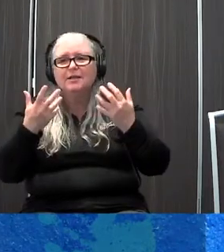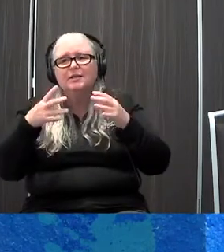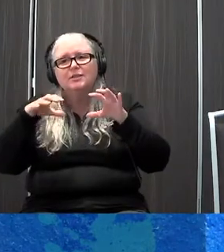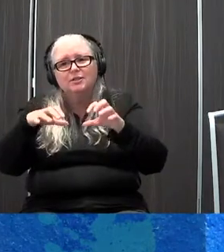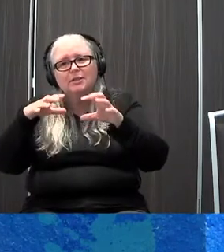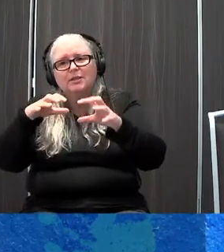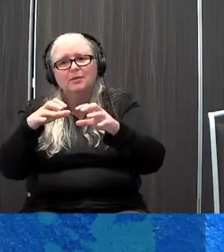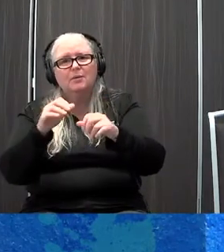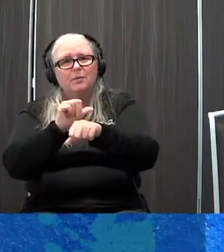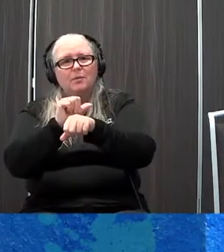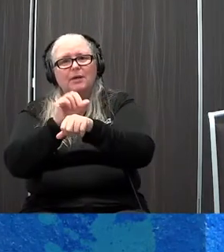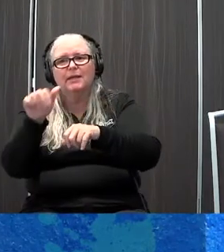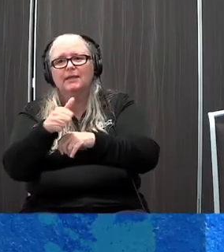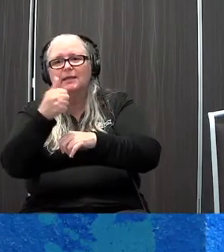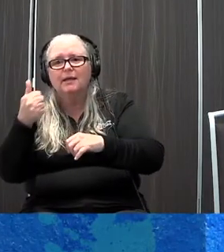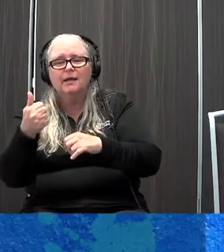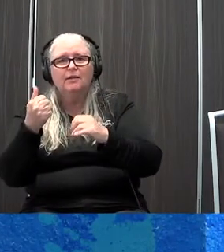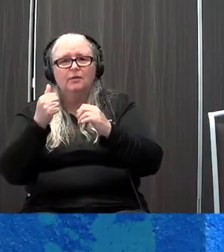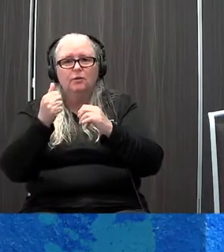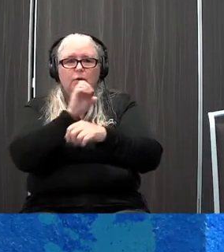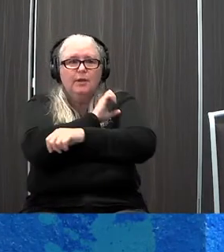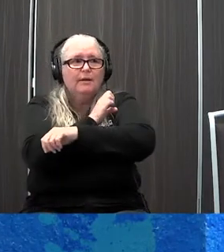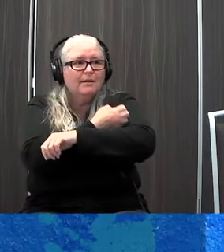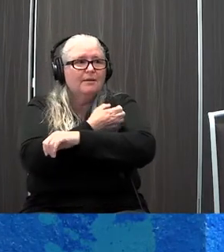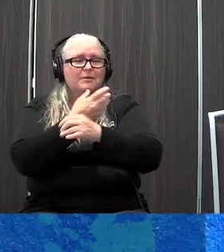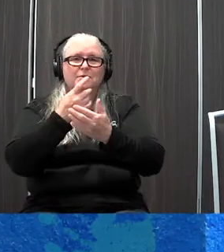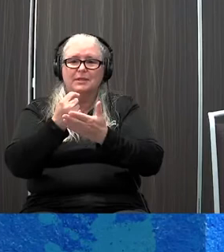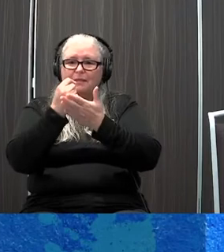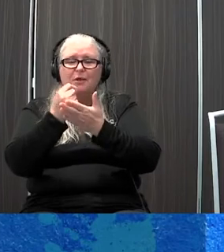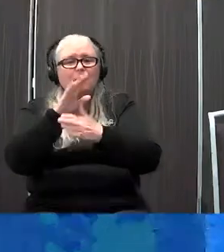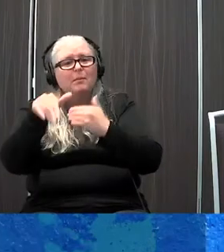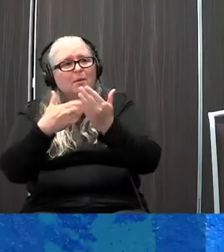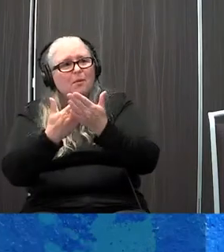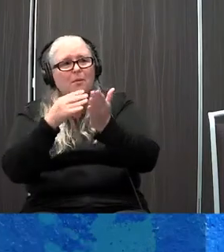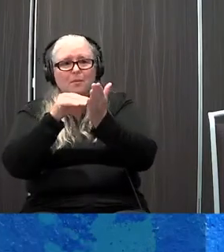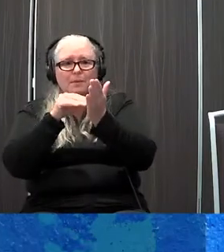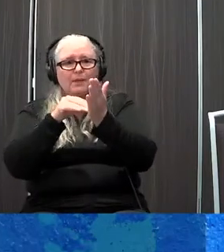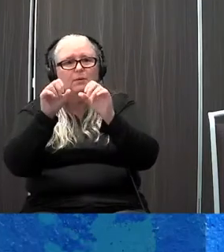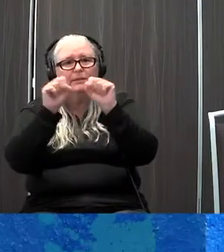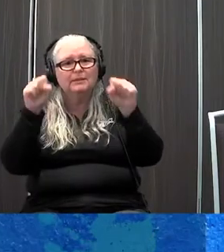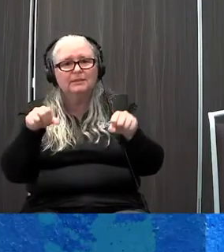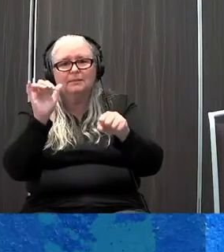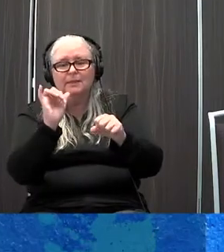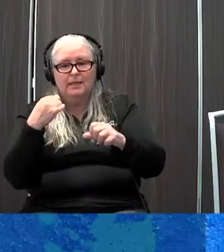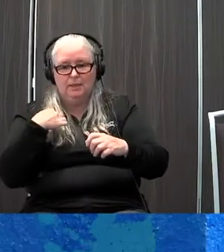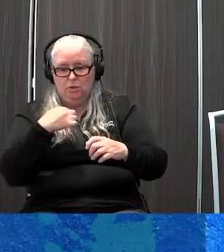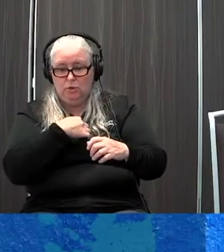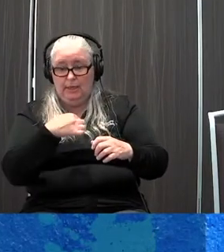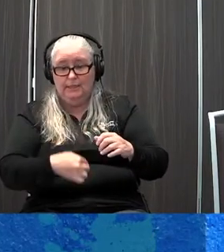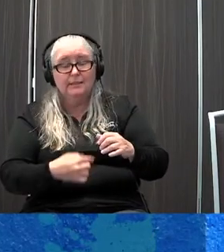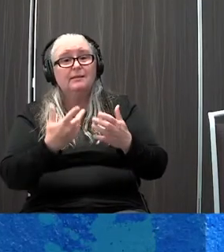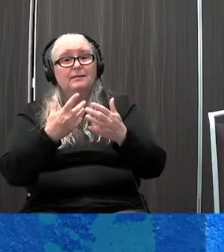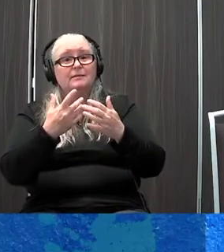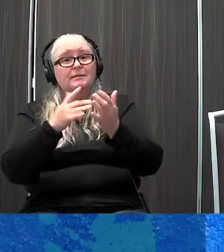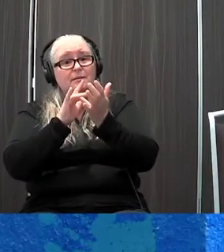complementary integrative medicine practices. There's energy therapies. There's whole medical systems like traditional Chinese medicine. I just show you this to show